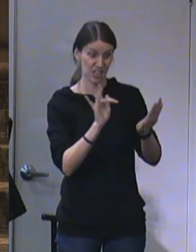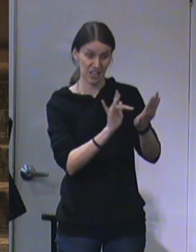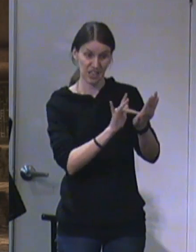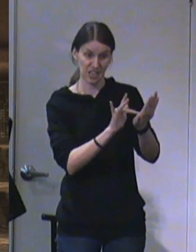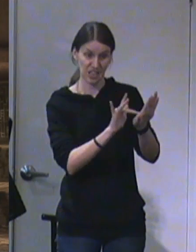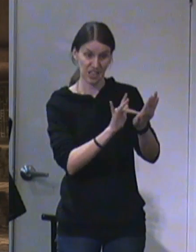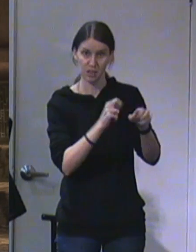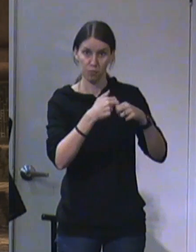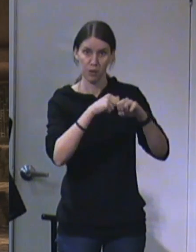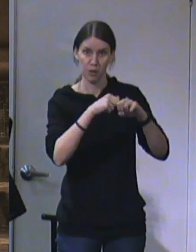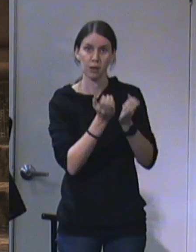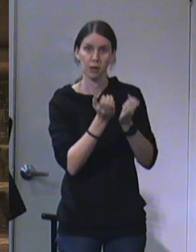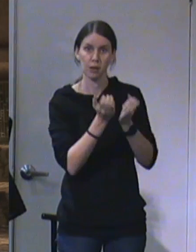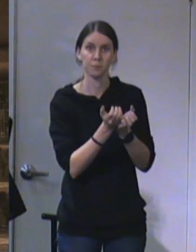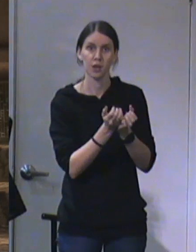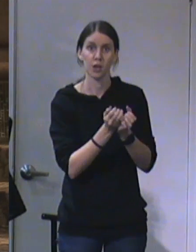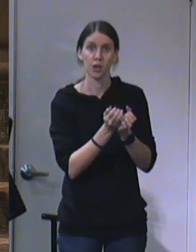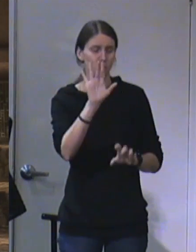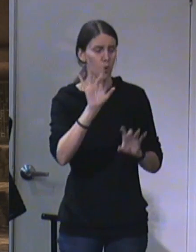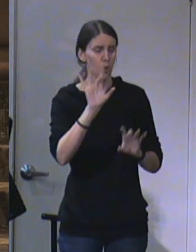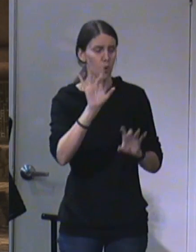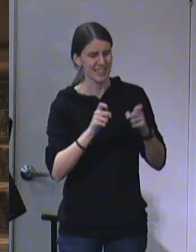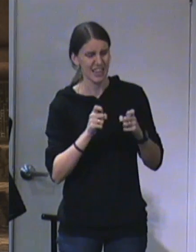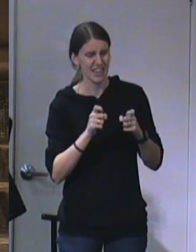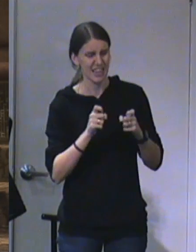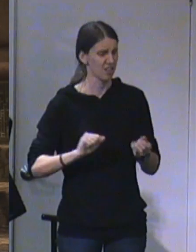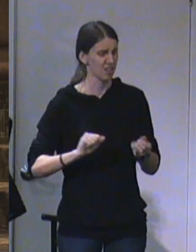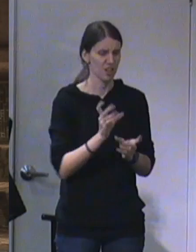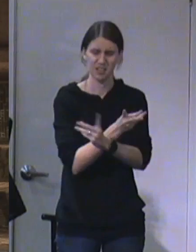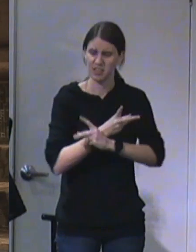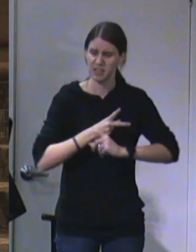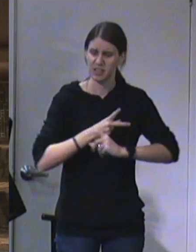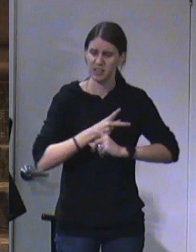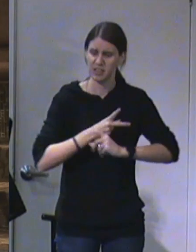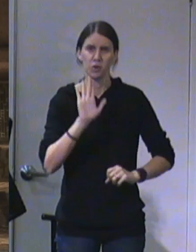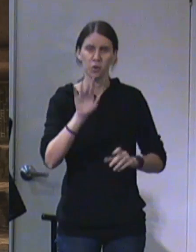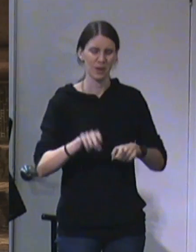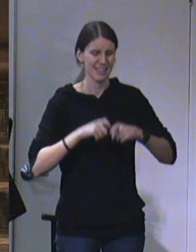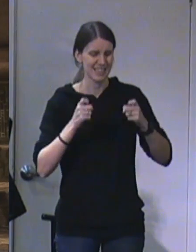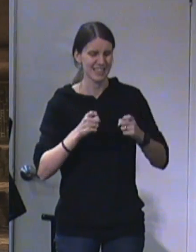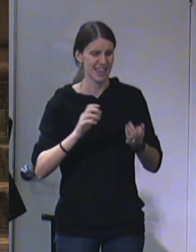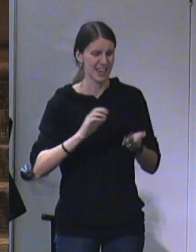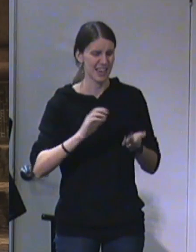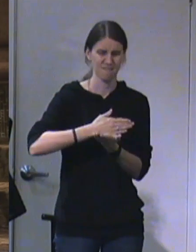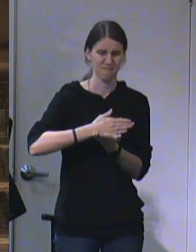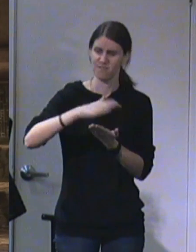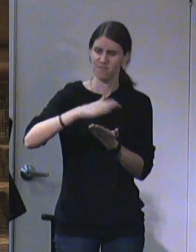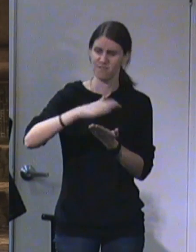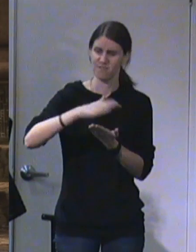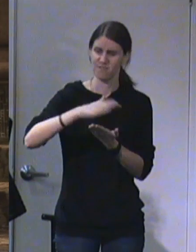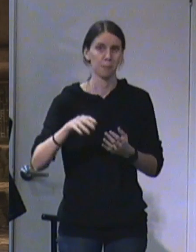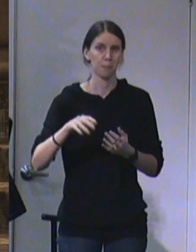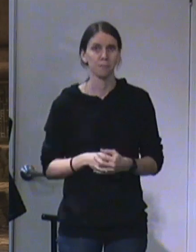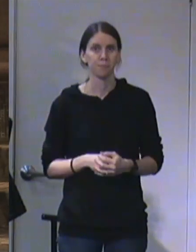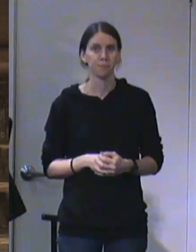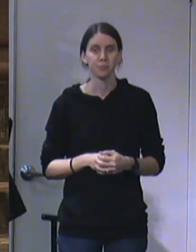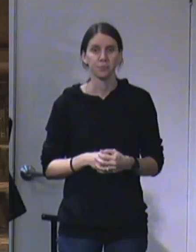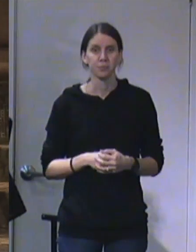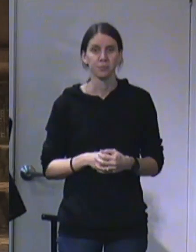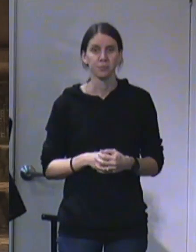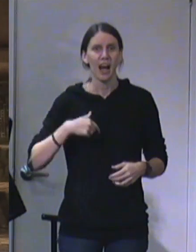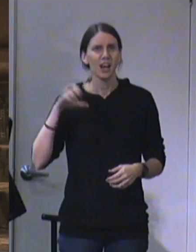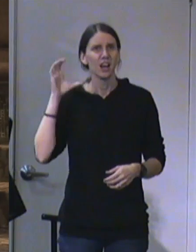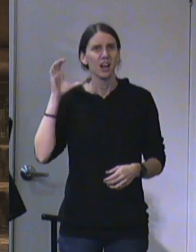thy lips, and thine iniquity is taken away, and thy sin purged. Also I